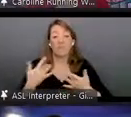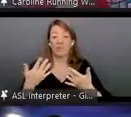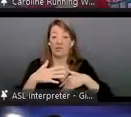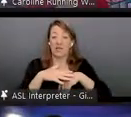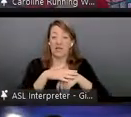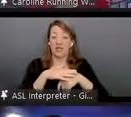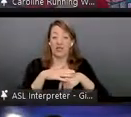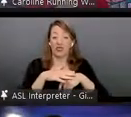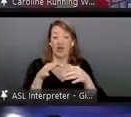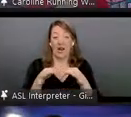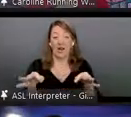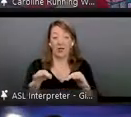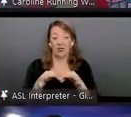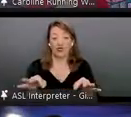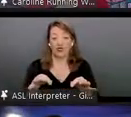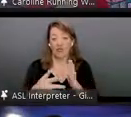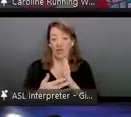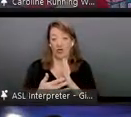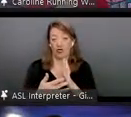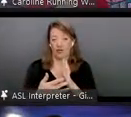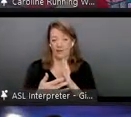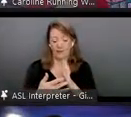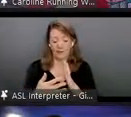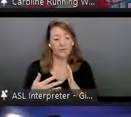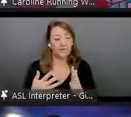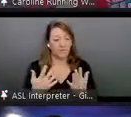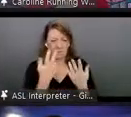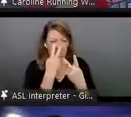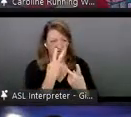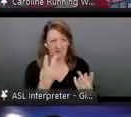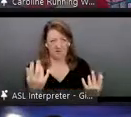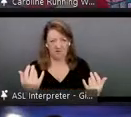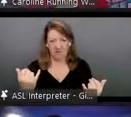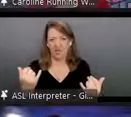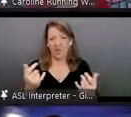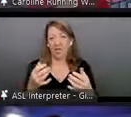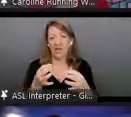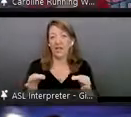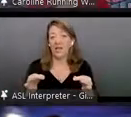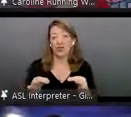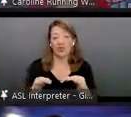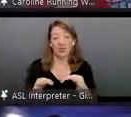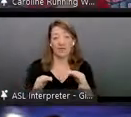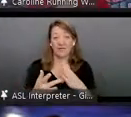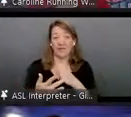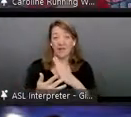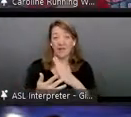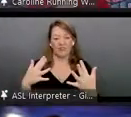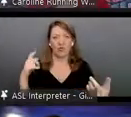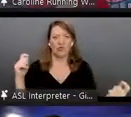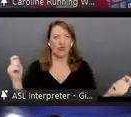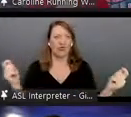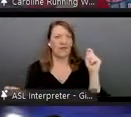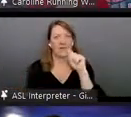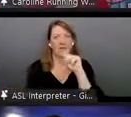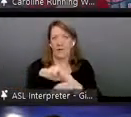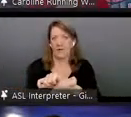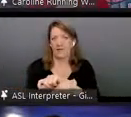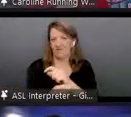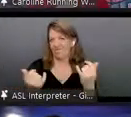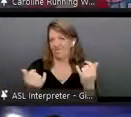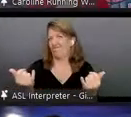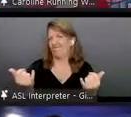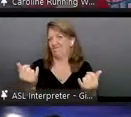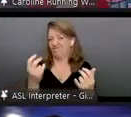um, you know, I think that we can all see that language technology is undergoing this kind of huge transformation. So now we're kind of seeing,